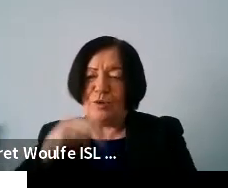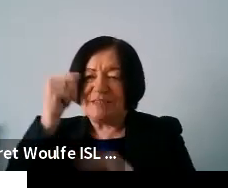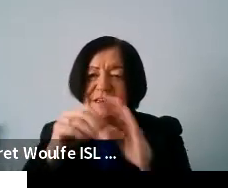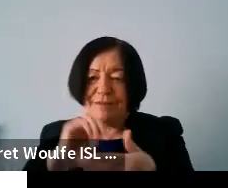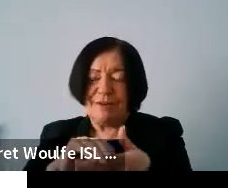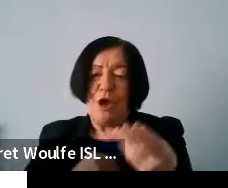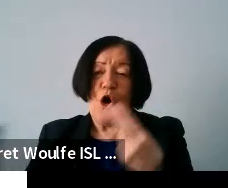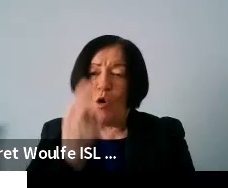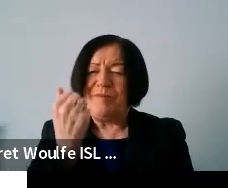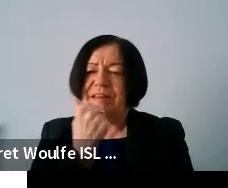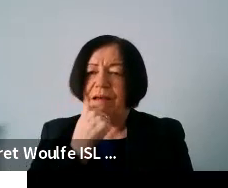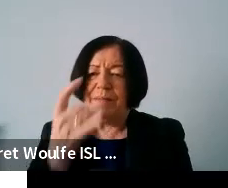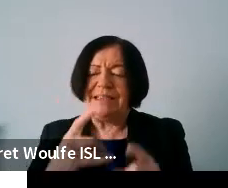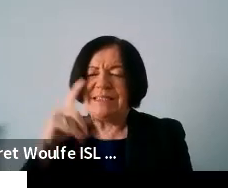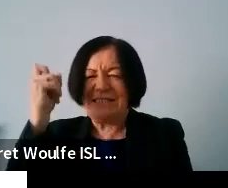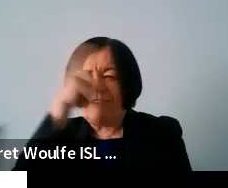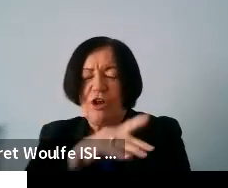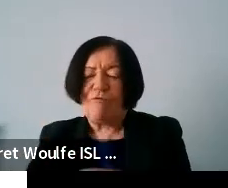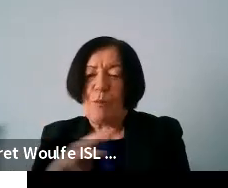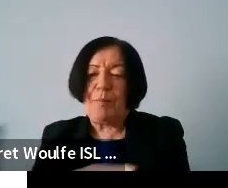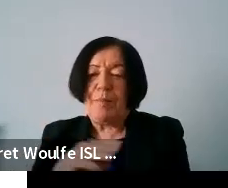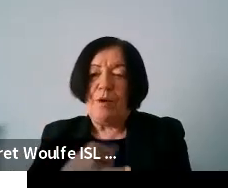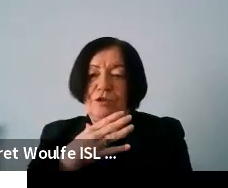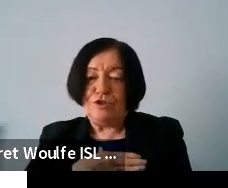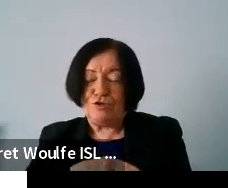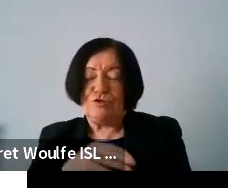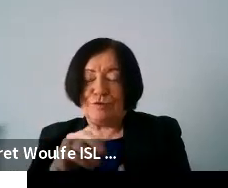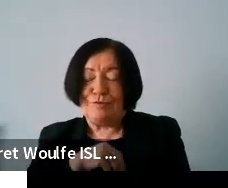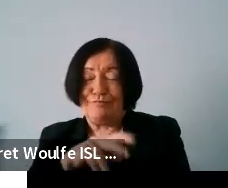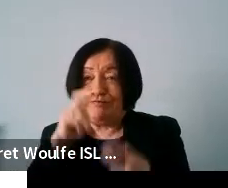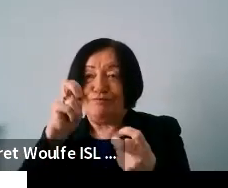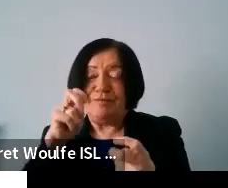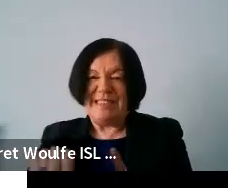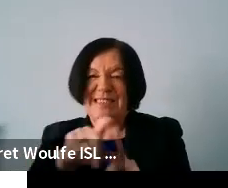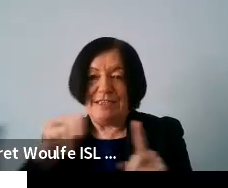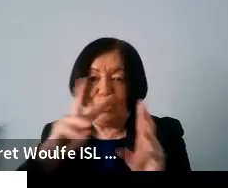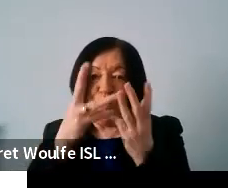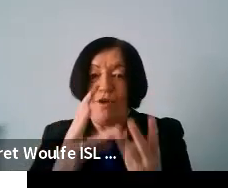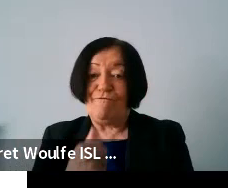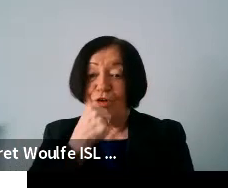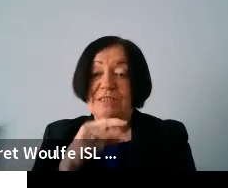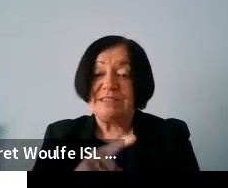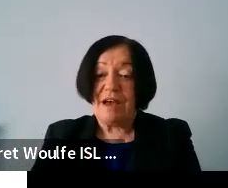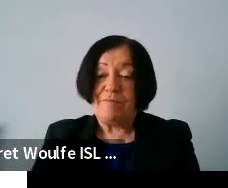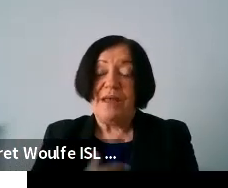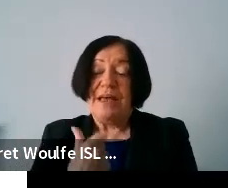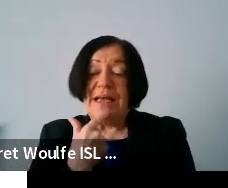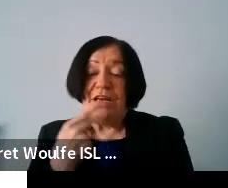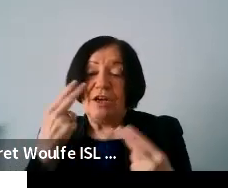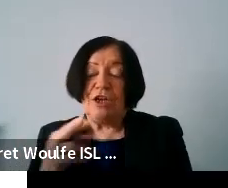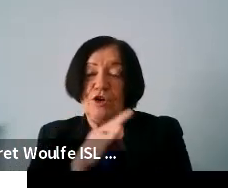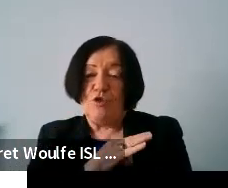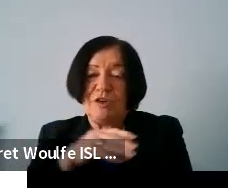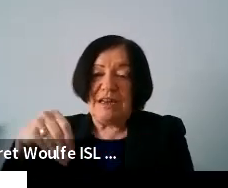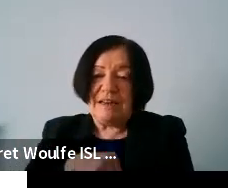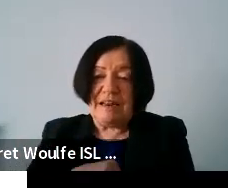updated and that makes it difficult for people who are just grappling with the digital world for the first time and secondly you need good content